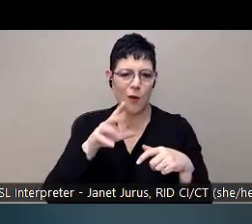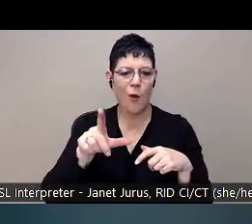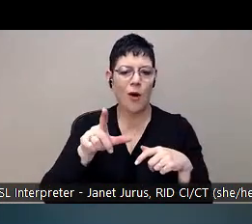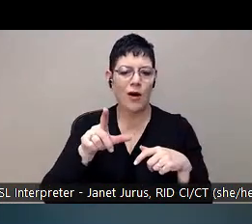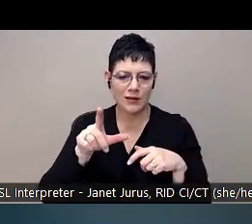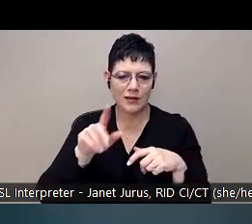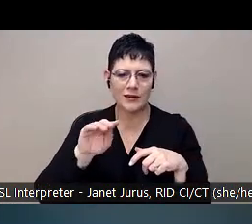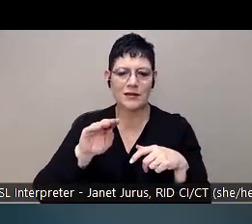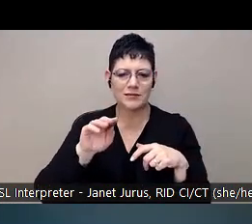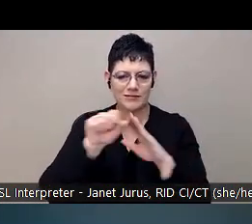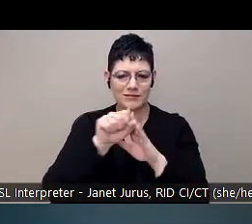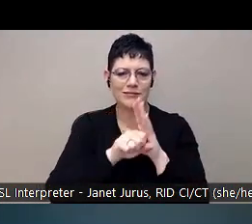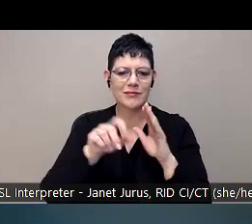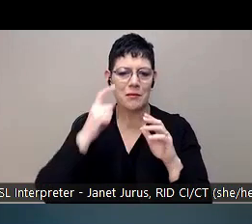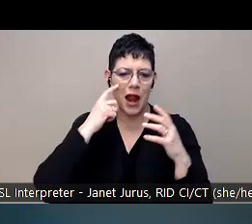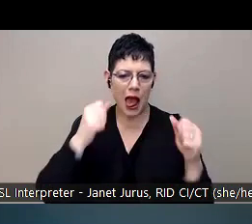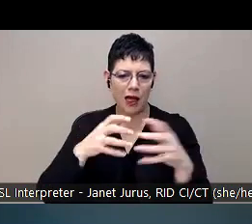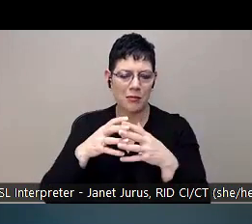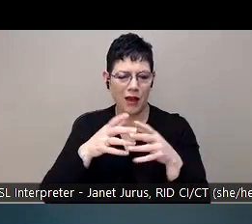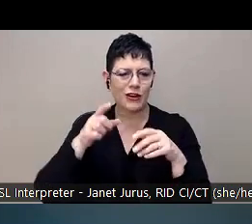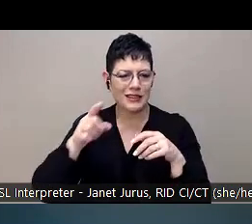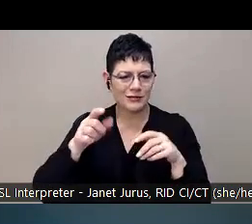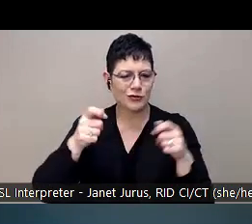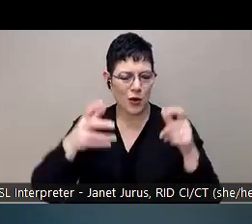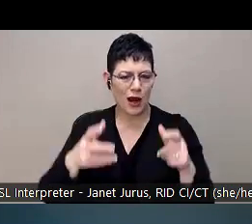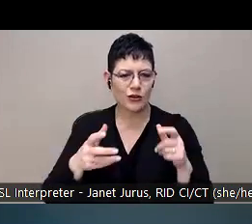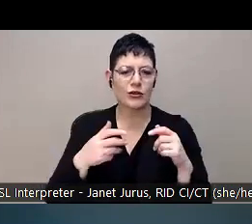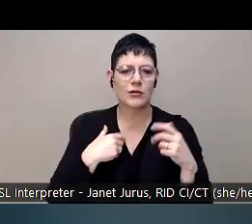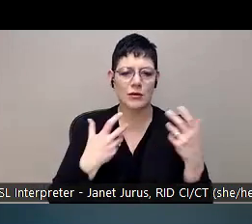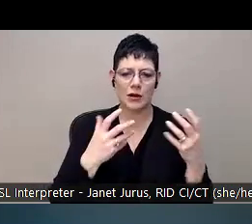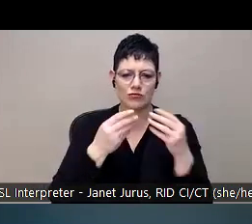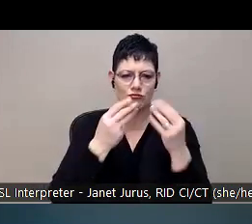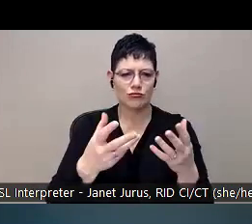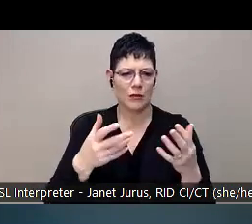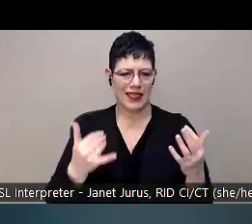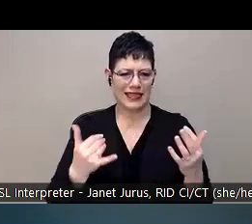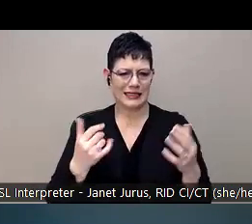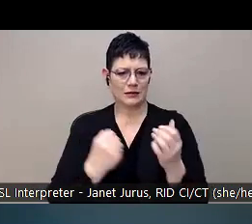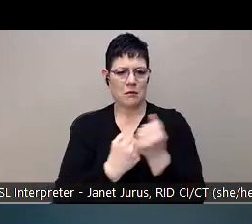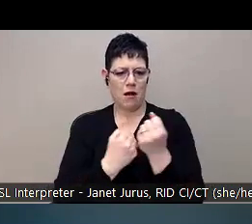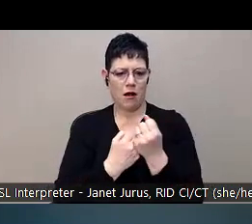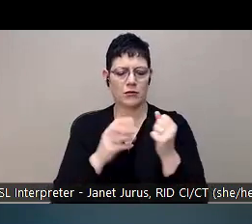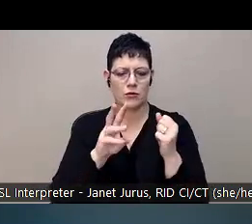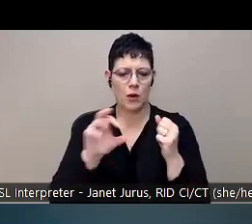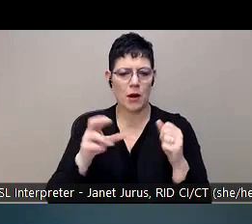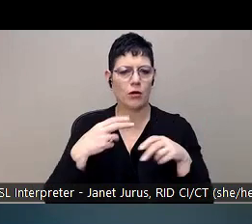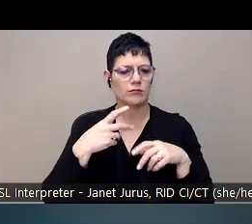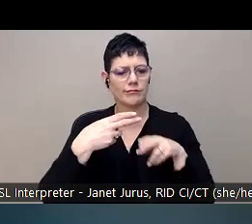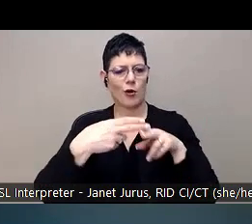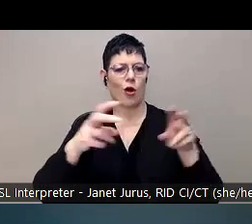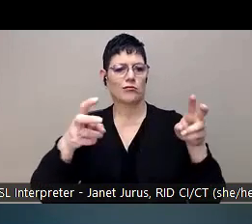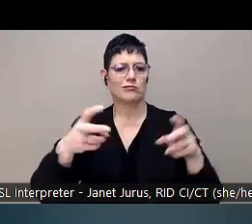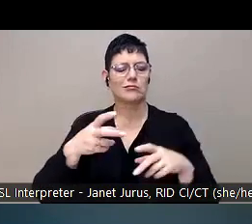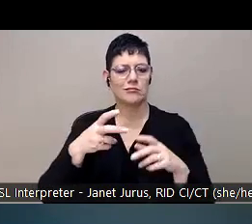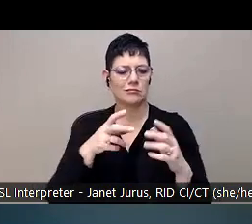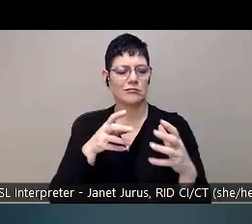Program Directors, and I'd like to welcome you to today's SAMHSA-sponsored webinar titled, Meeting Youth Where They Are, Prevention